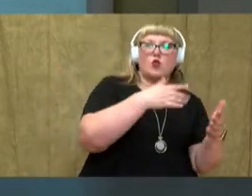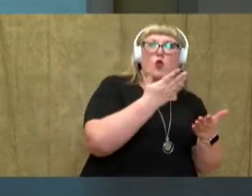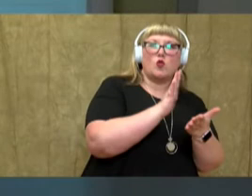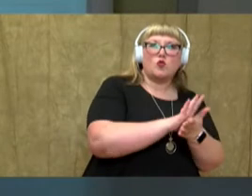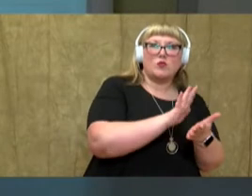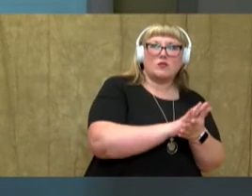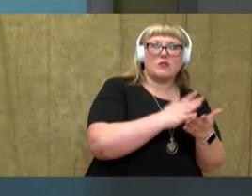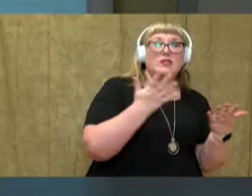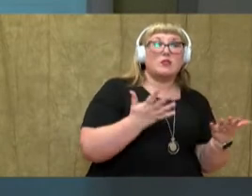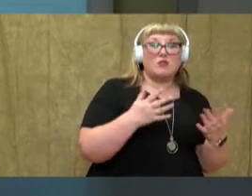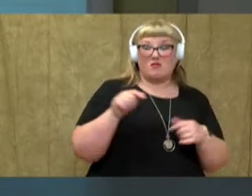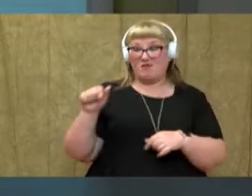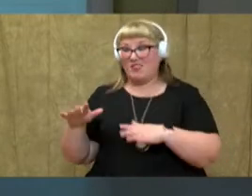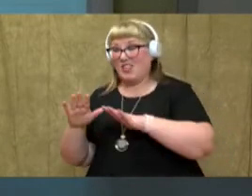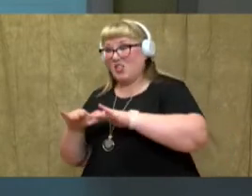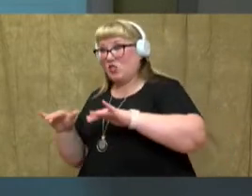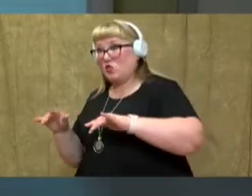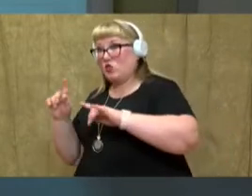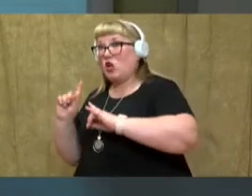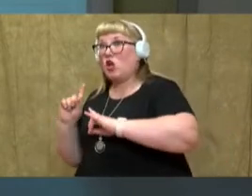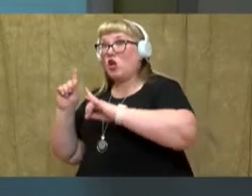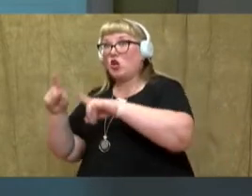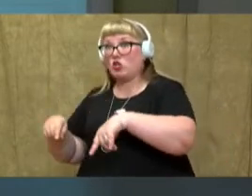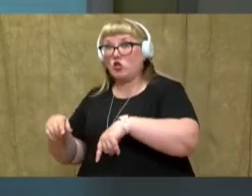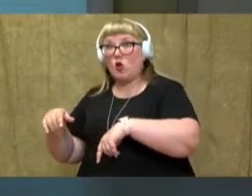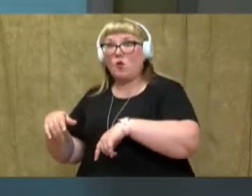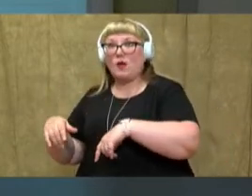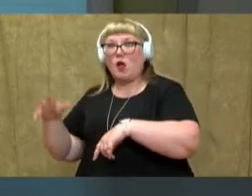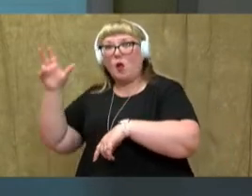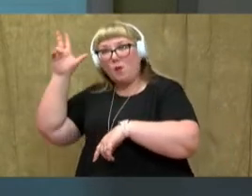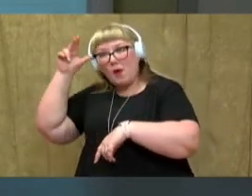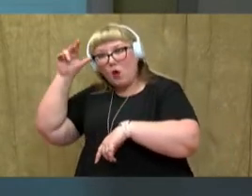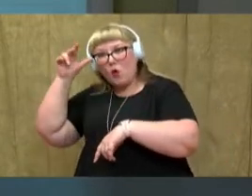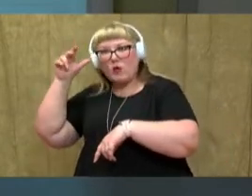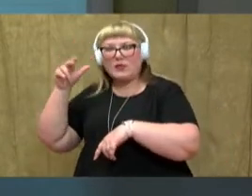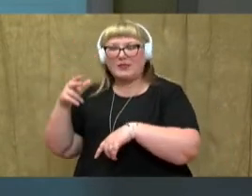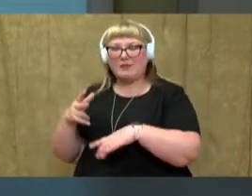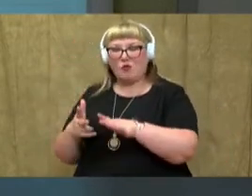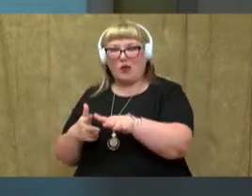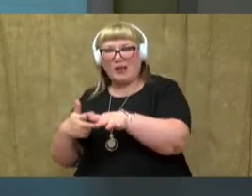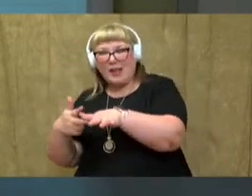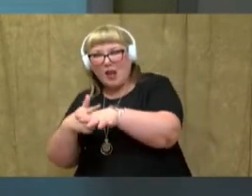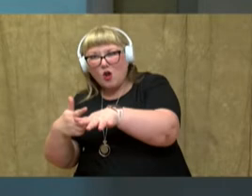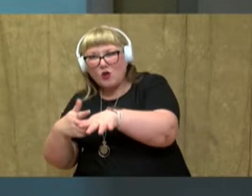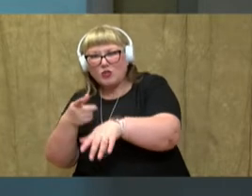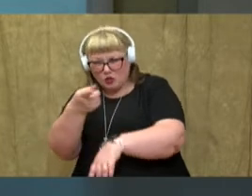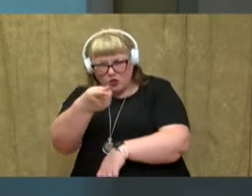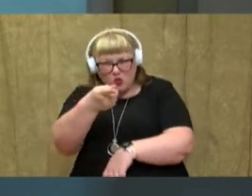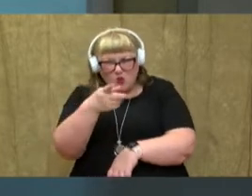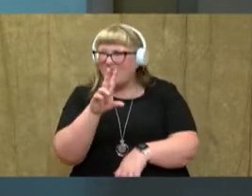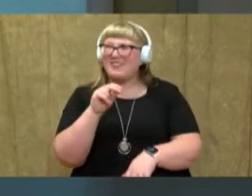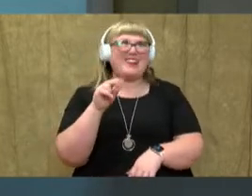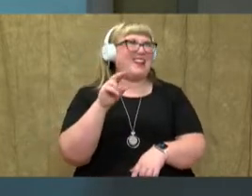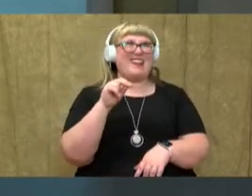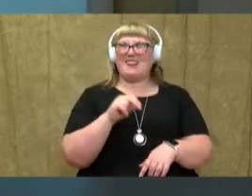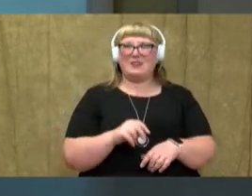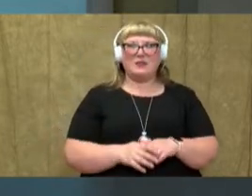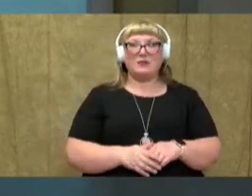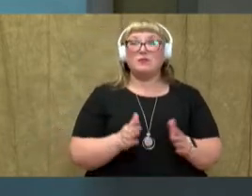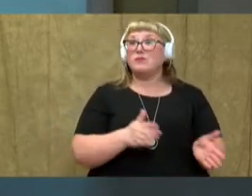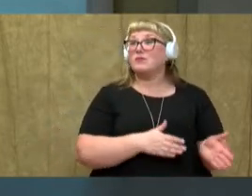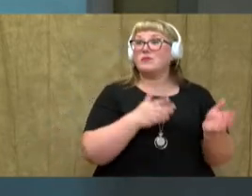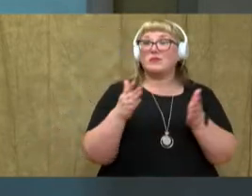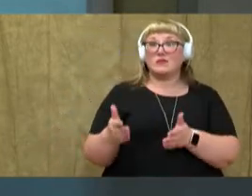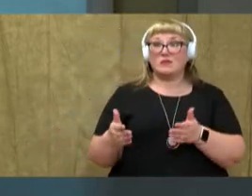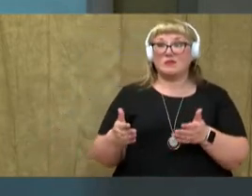children went to school by horse and carriage. Do you go to school by a horse and carriage? All right. Let's look at our next.